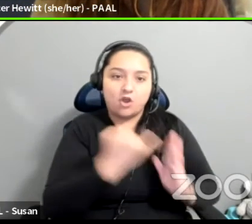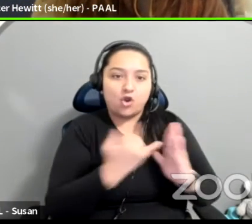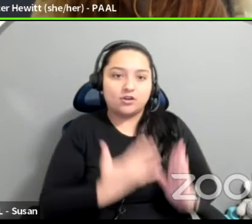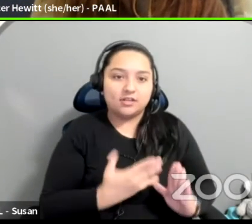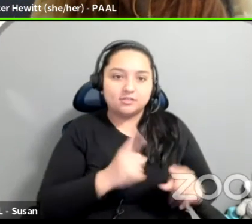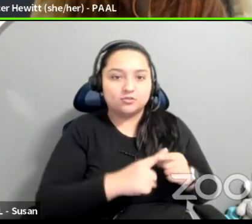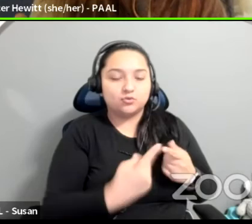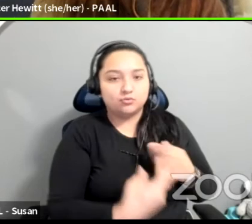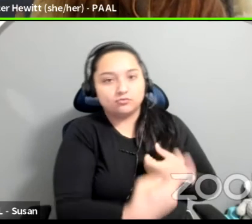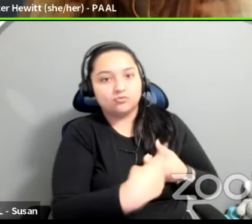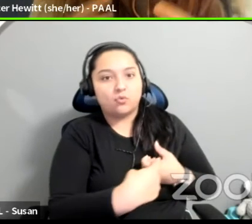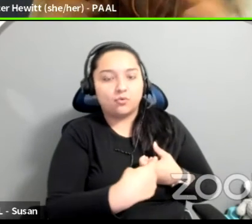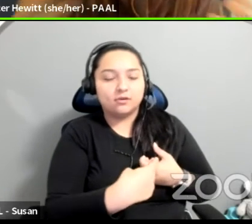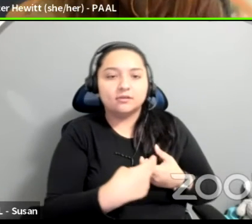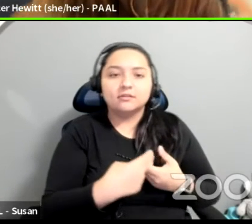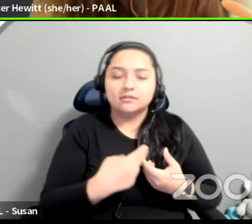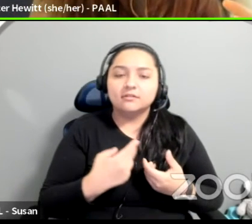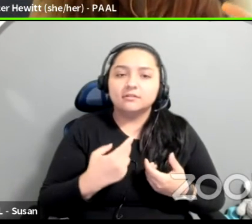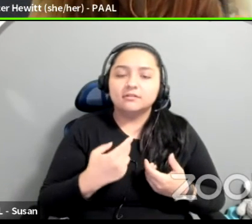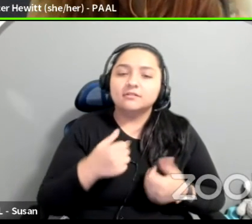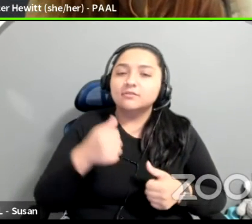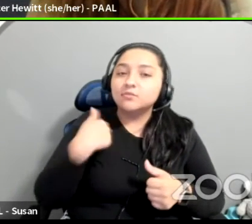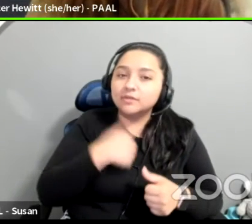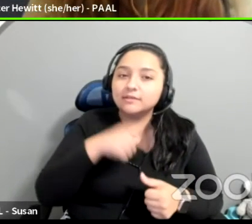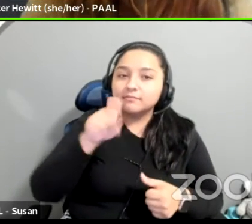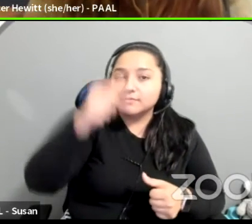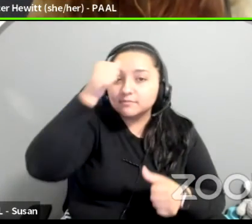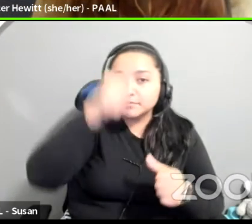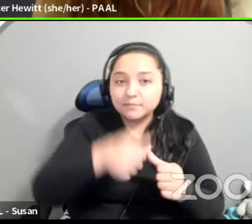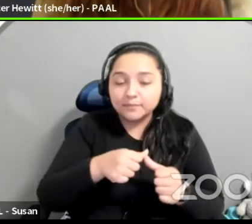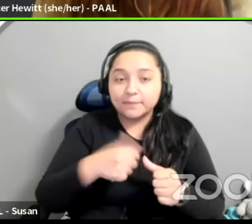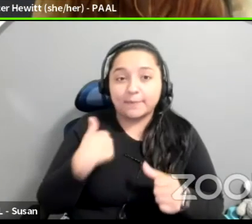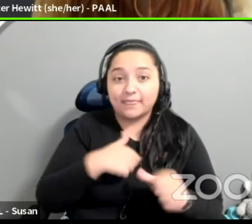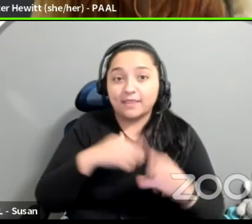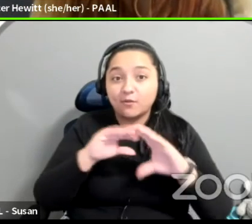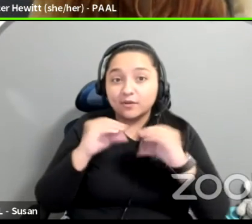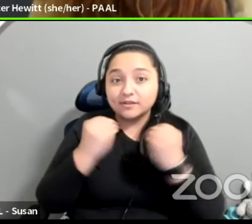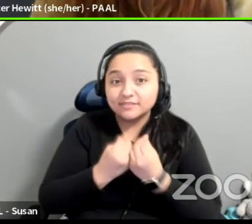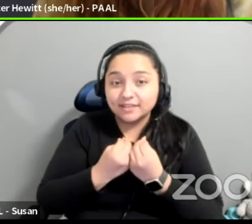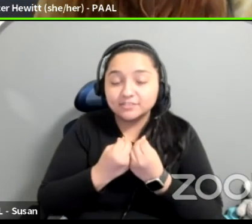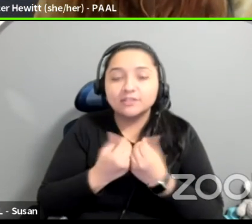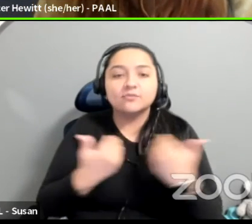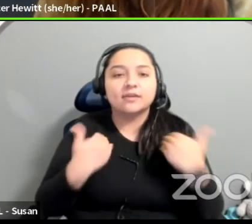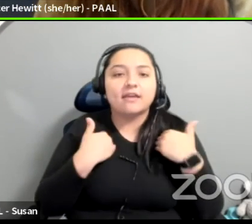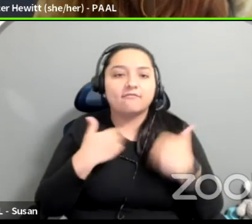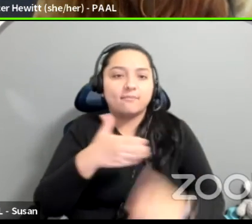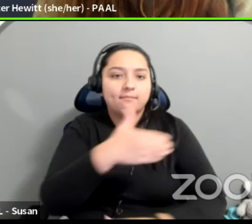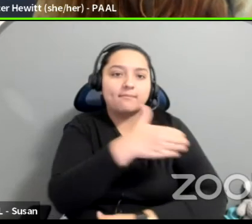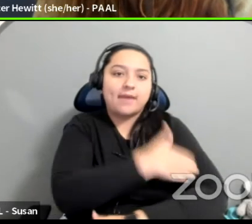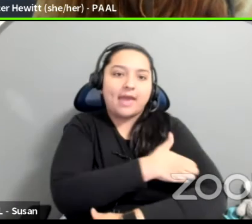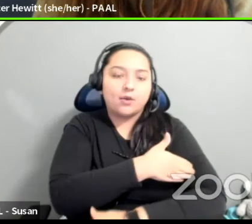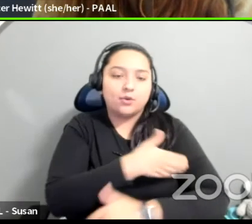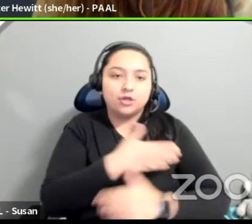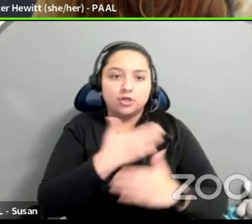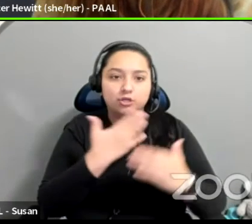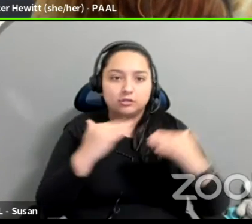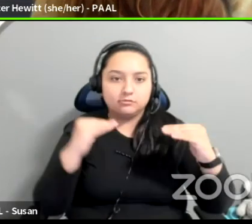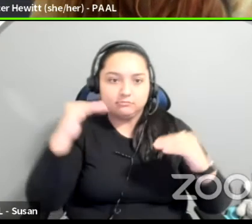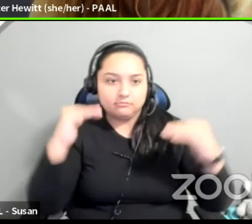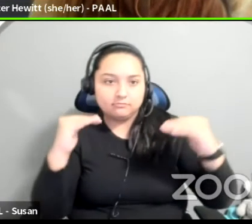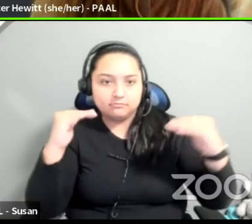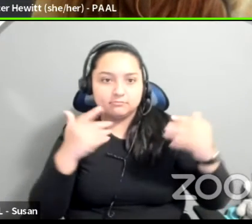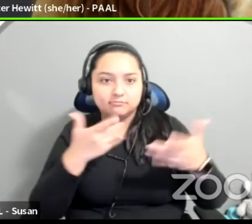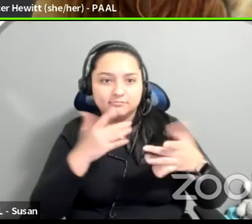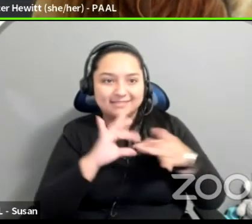We have to always remember that as organizations, there is a power dynamic. And if you're an individual leader here and you're entering an organization,